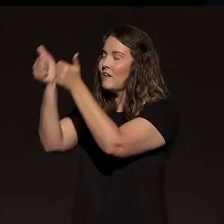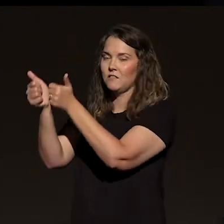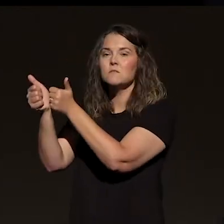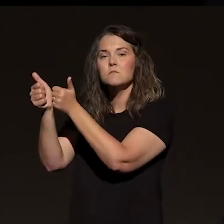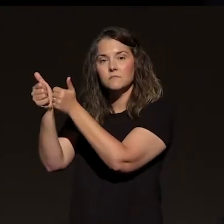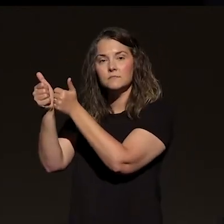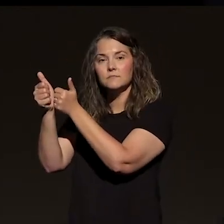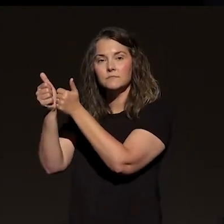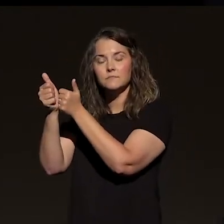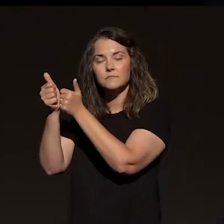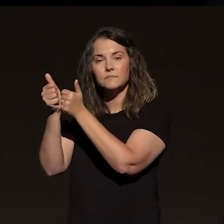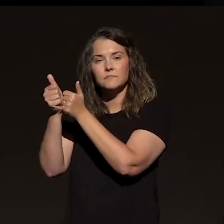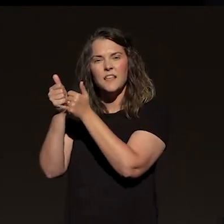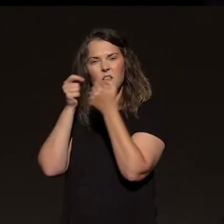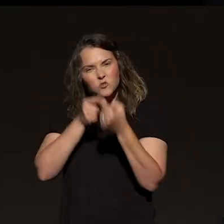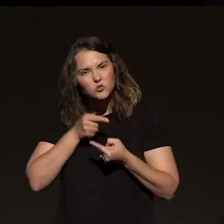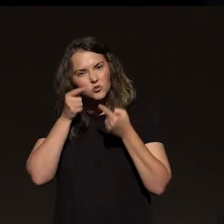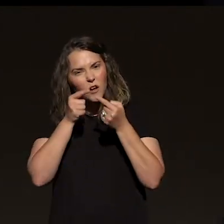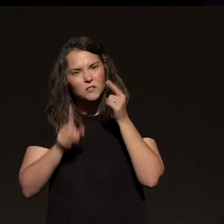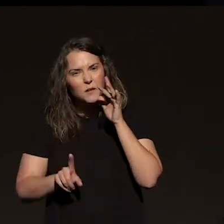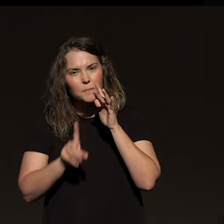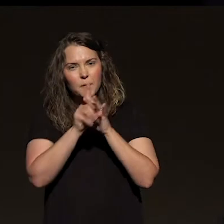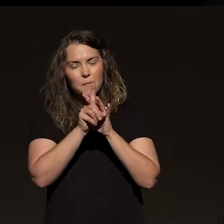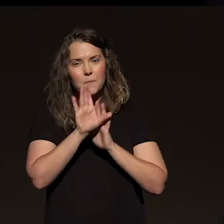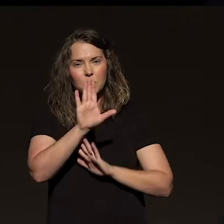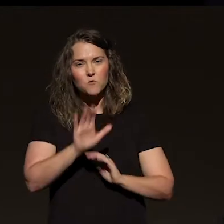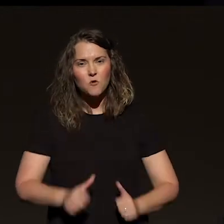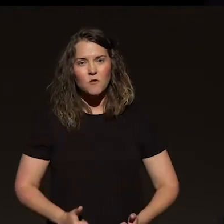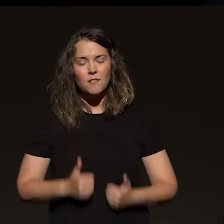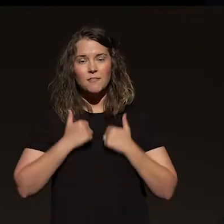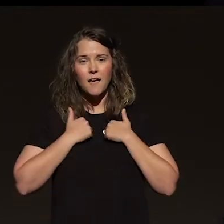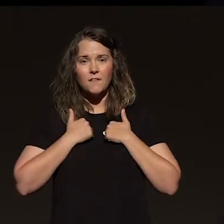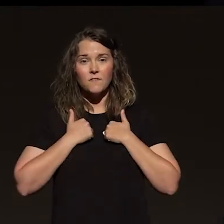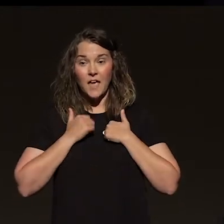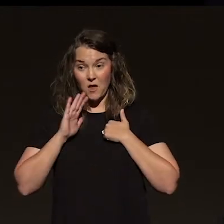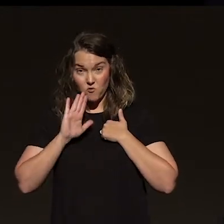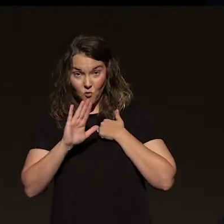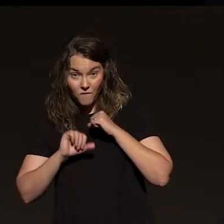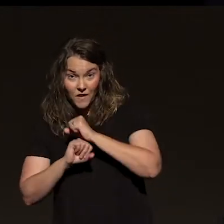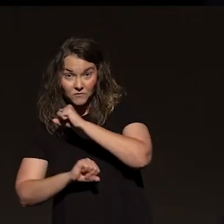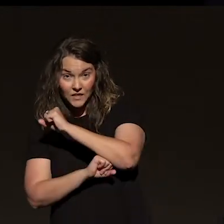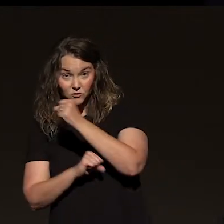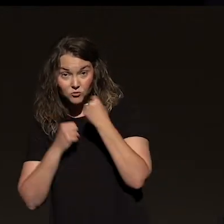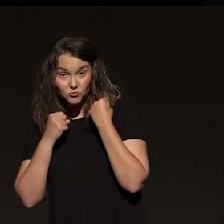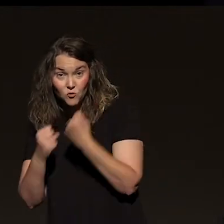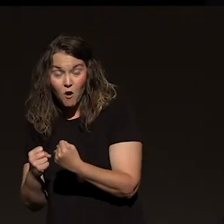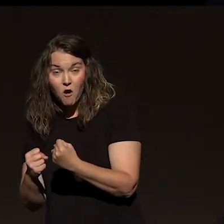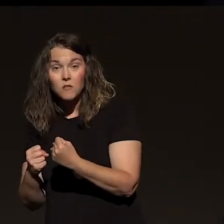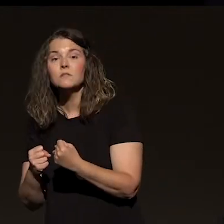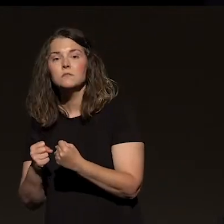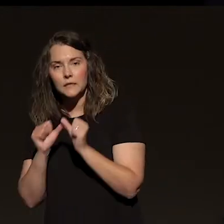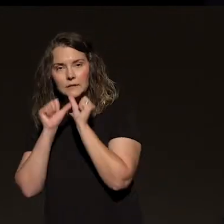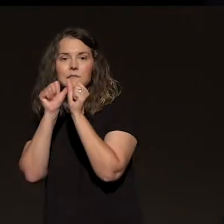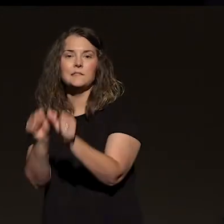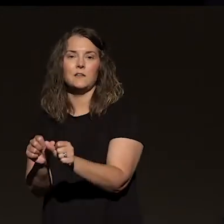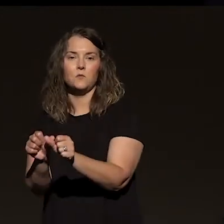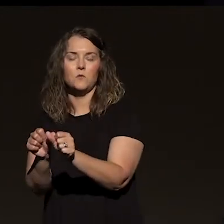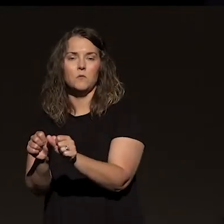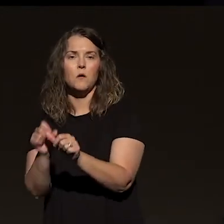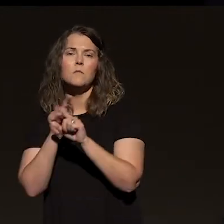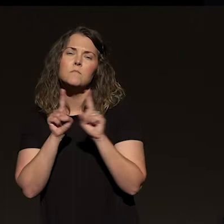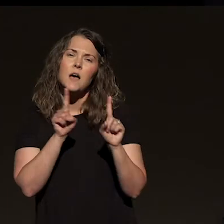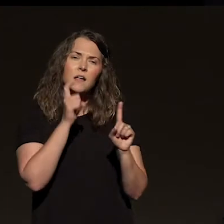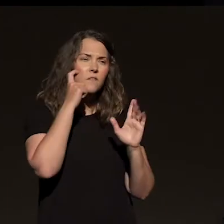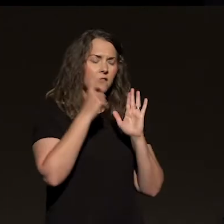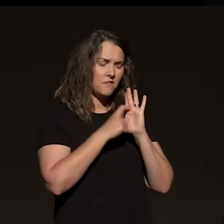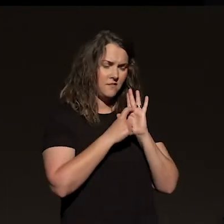Those storms are revealing that your foundation is strong and you keep living. But if you're sitting here right now and you're recognizing, you know